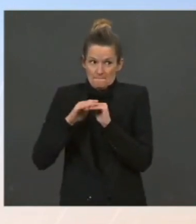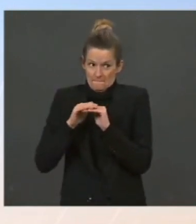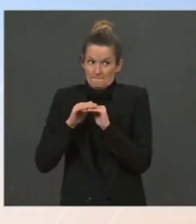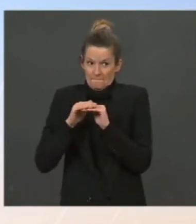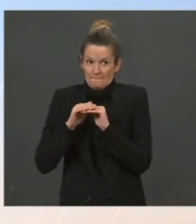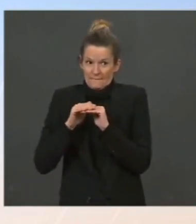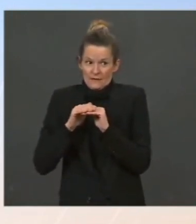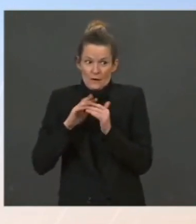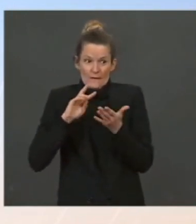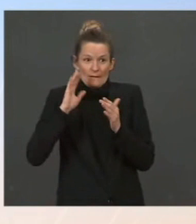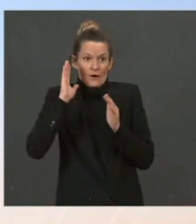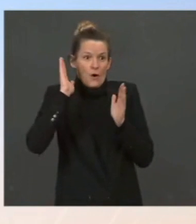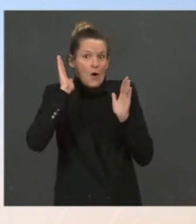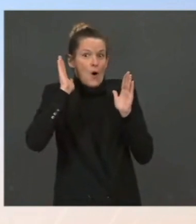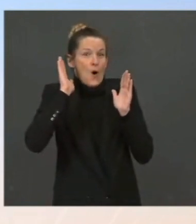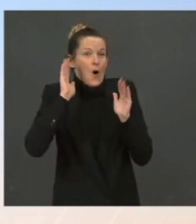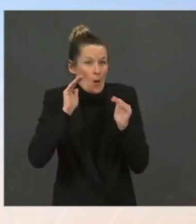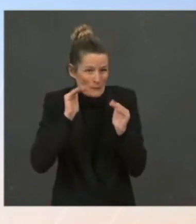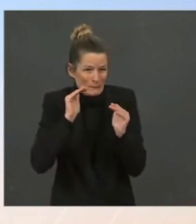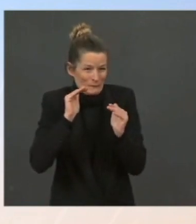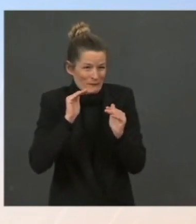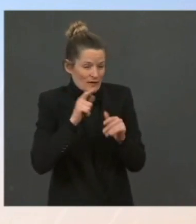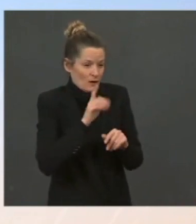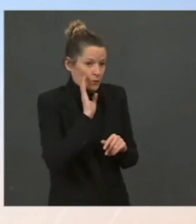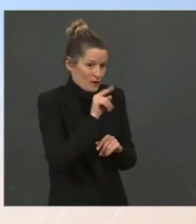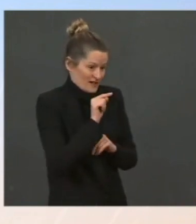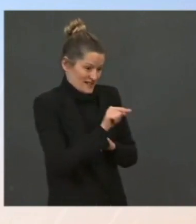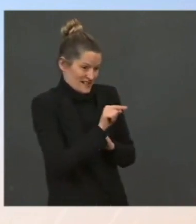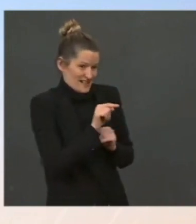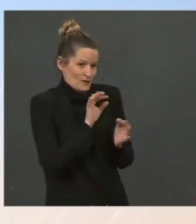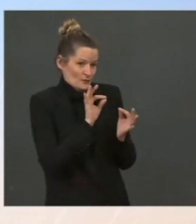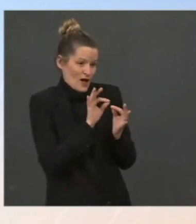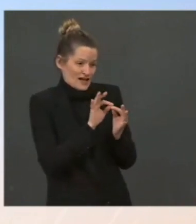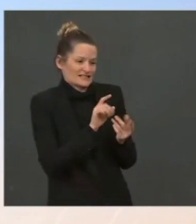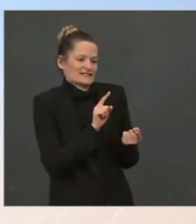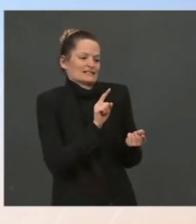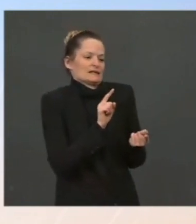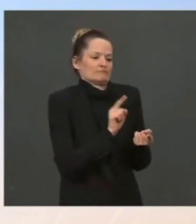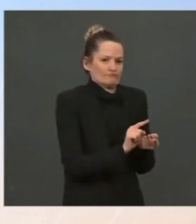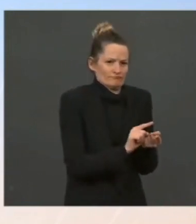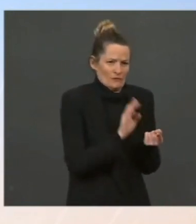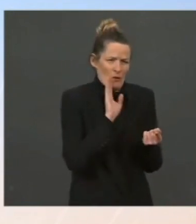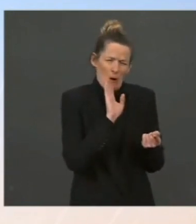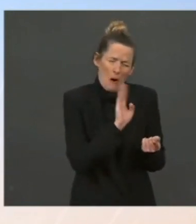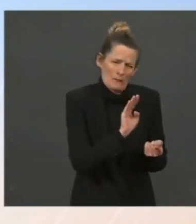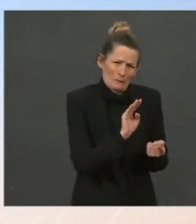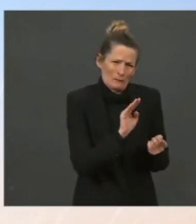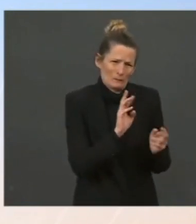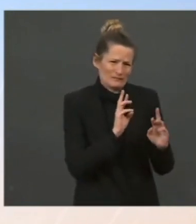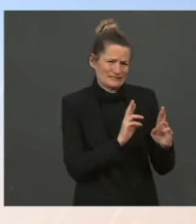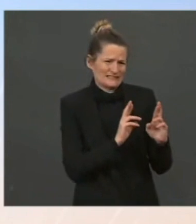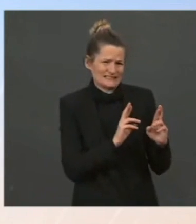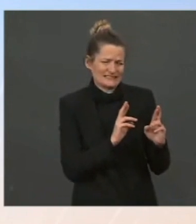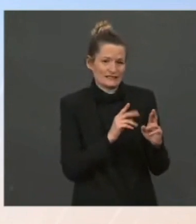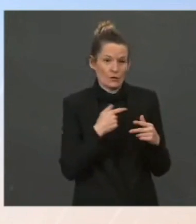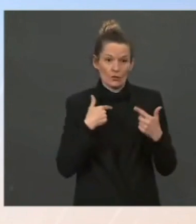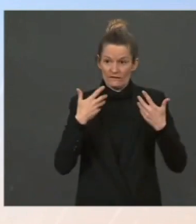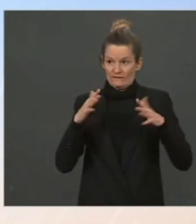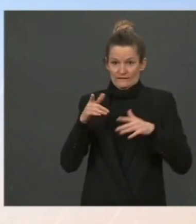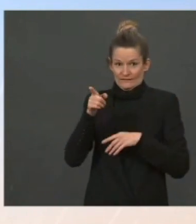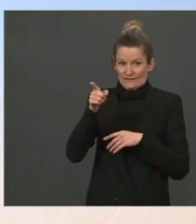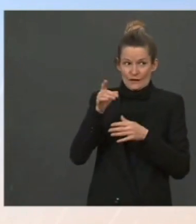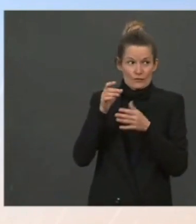Although some of this, honestly, there has been movement on oil. The price of per barrel